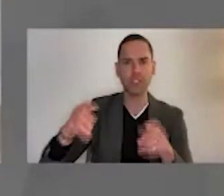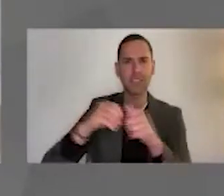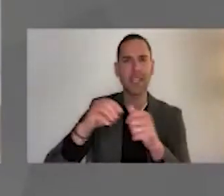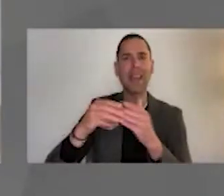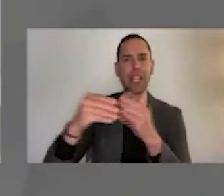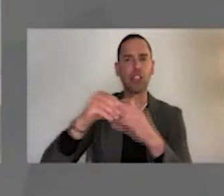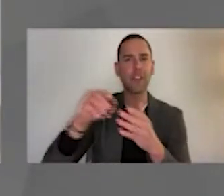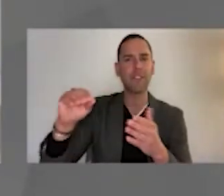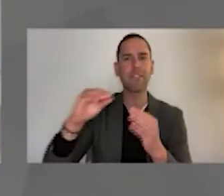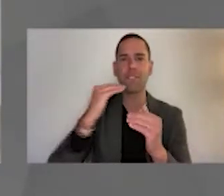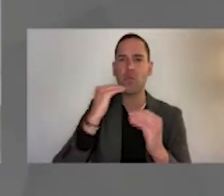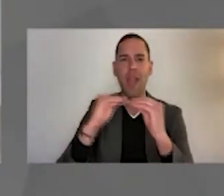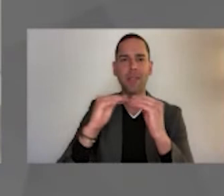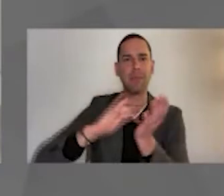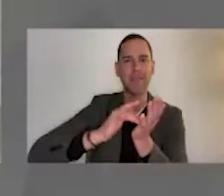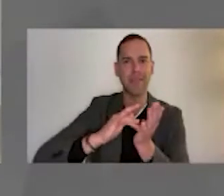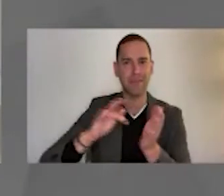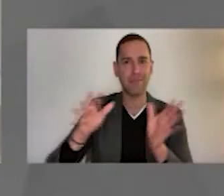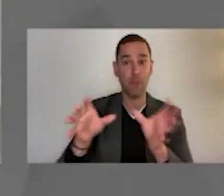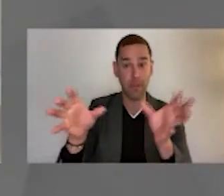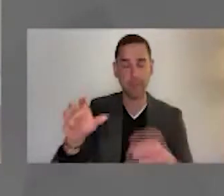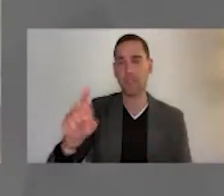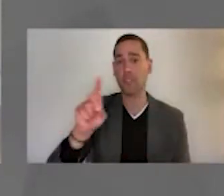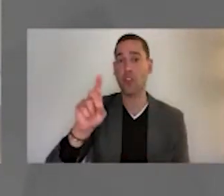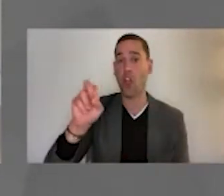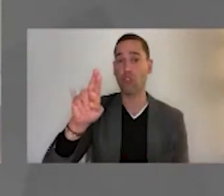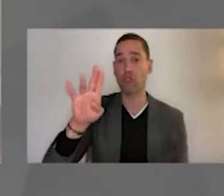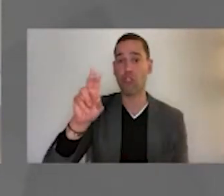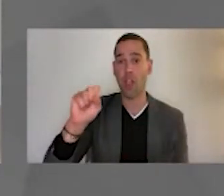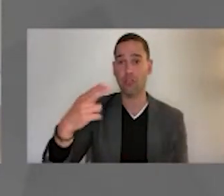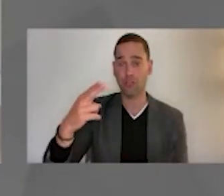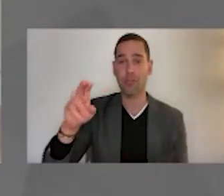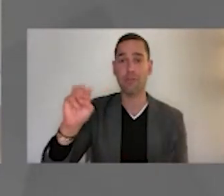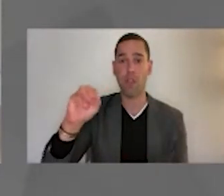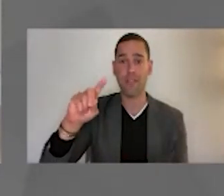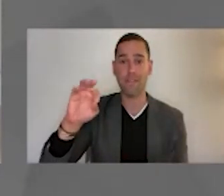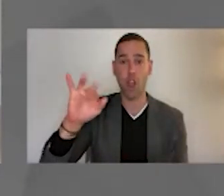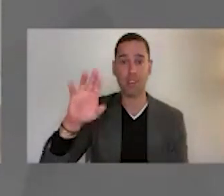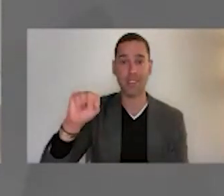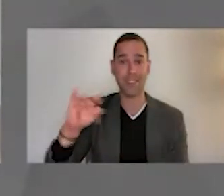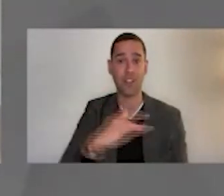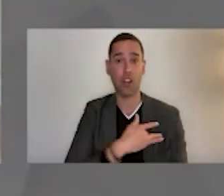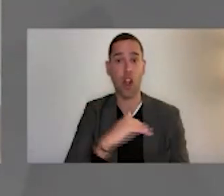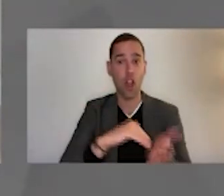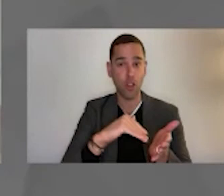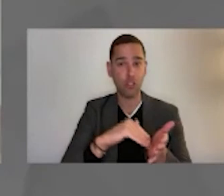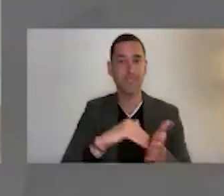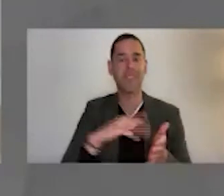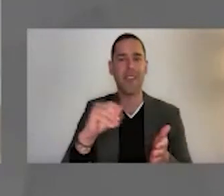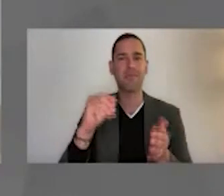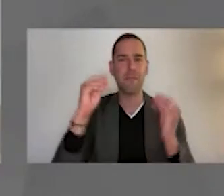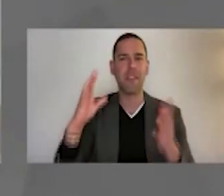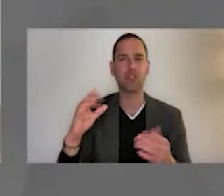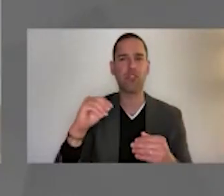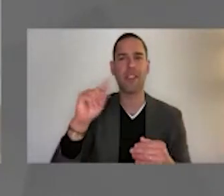Dr. Darius Mozafarian is a cardiologist, dean, and Jean Maier professor at the Tufts Friedman School of Nutrition,